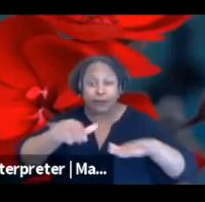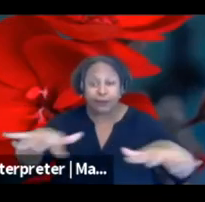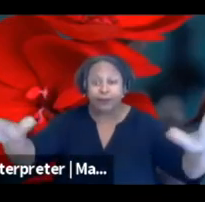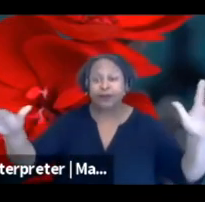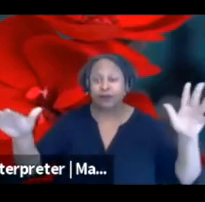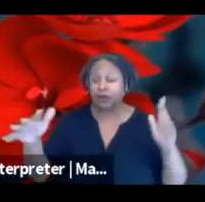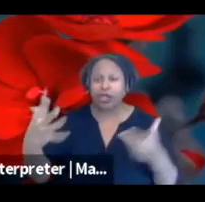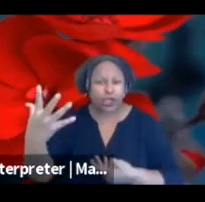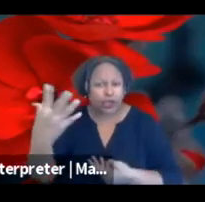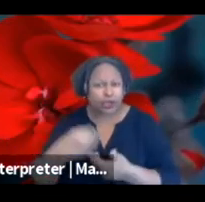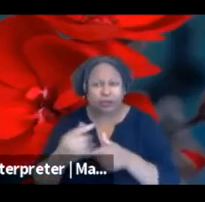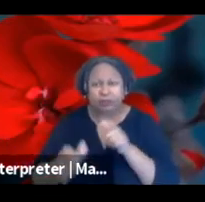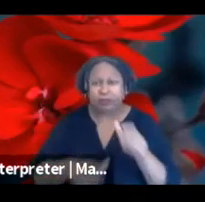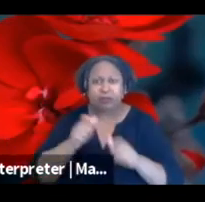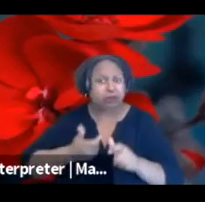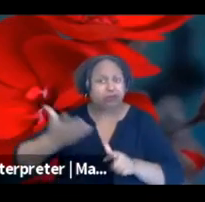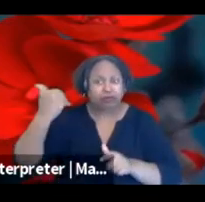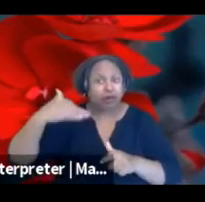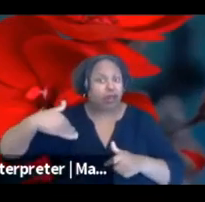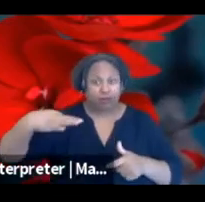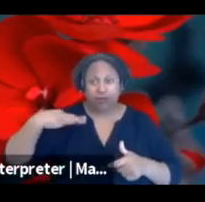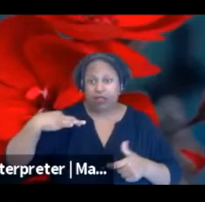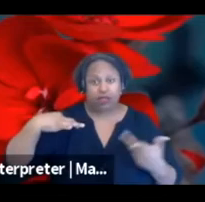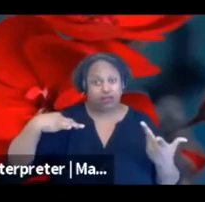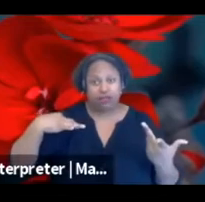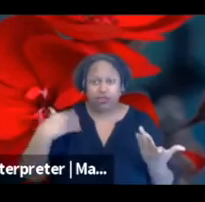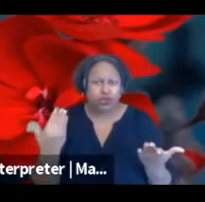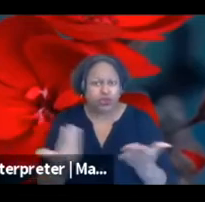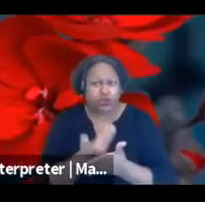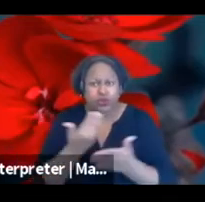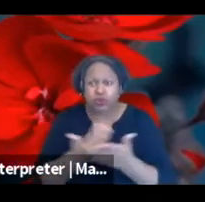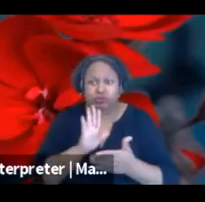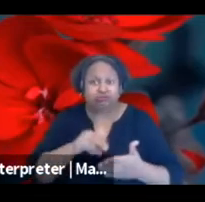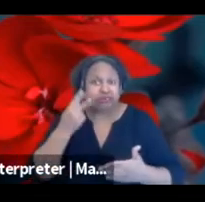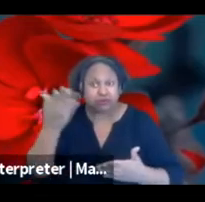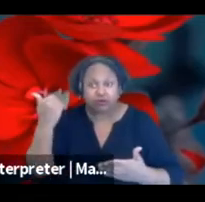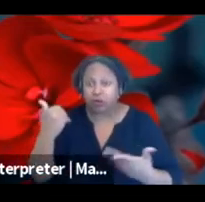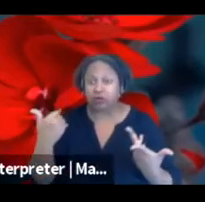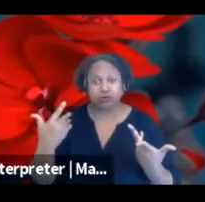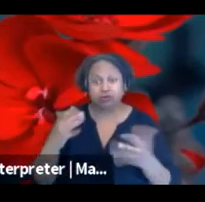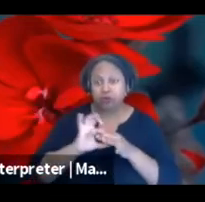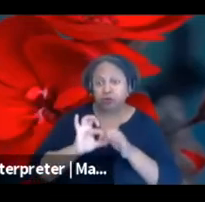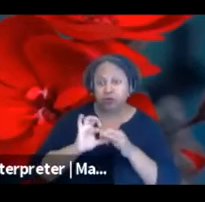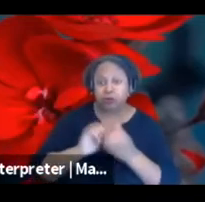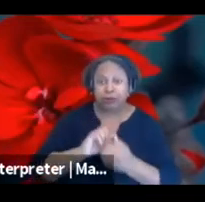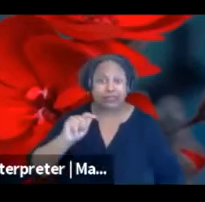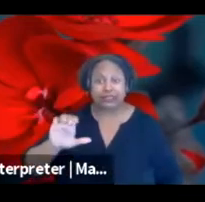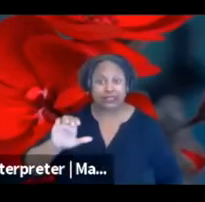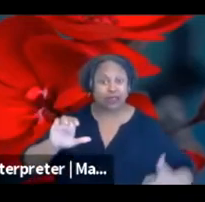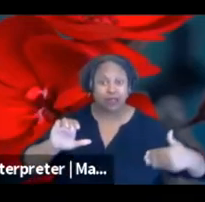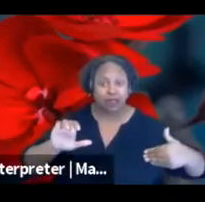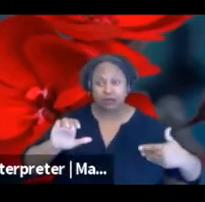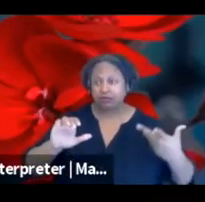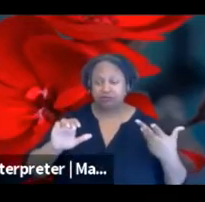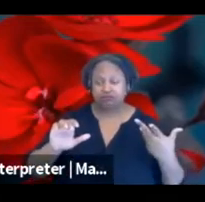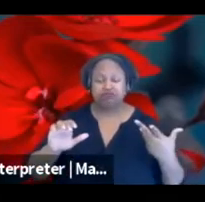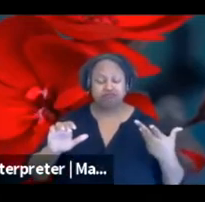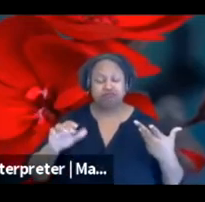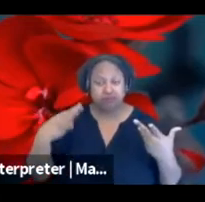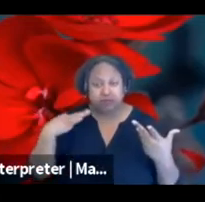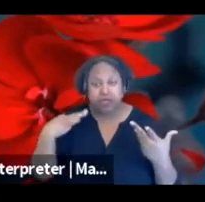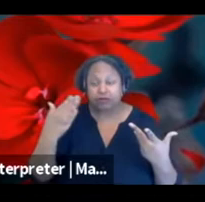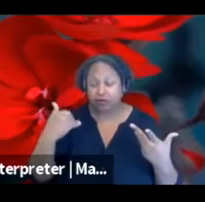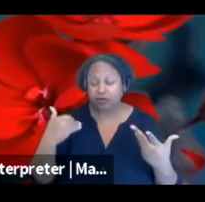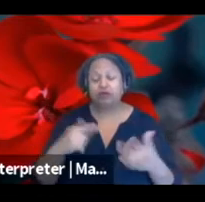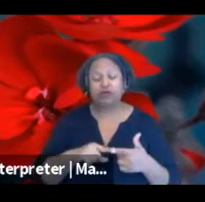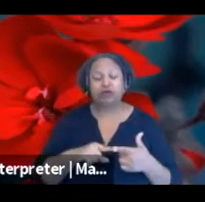that are not past applicants or that don't necessarily have a relationship with us yet as a funder. Applicant support including